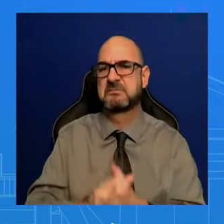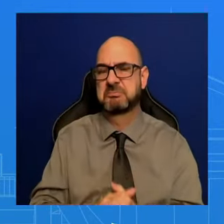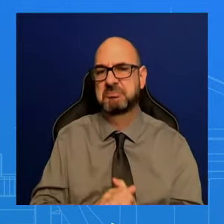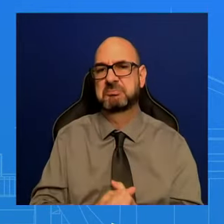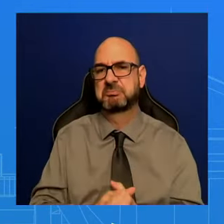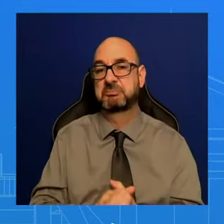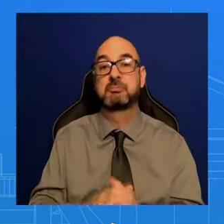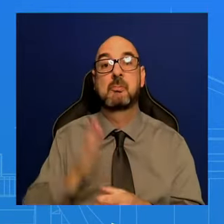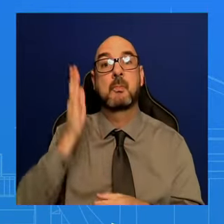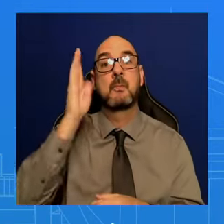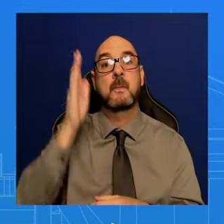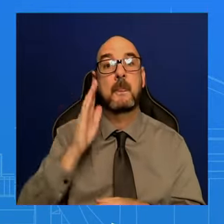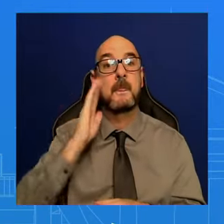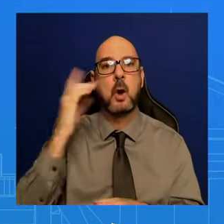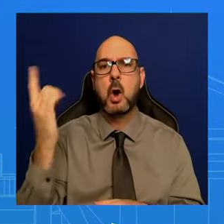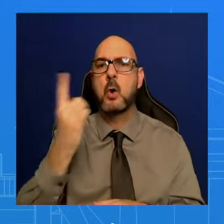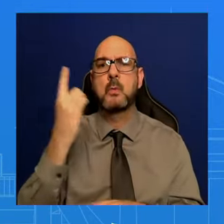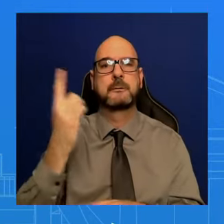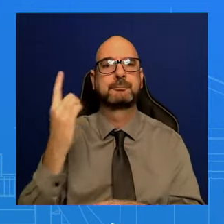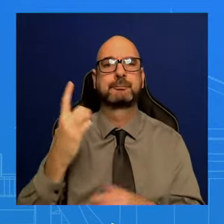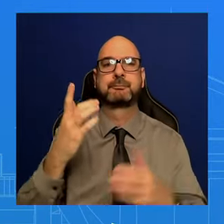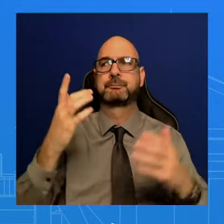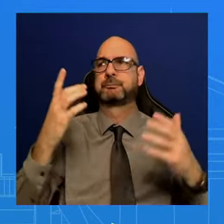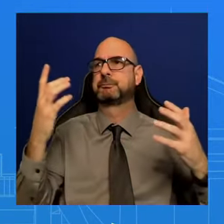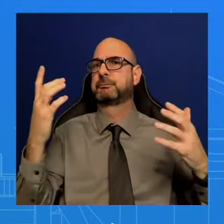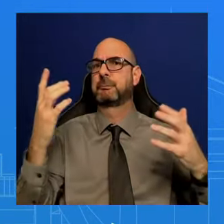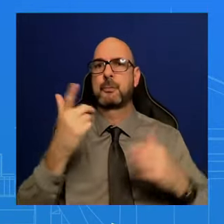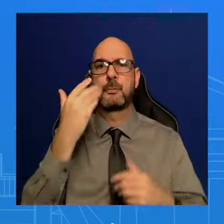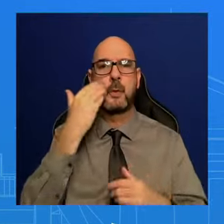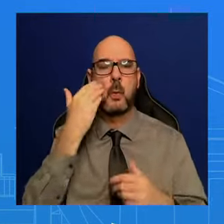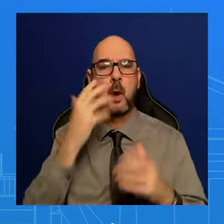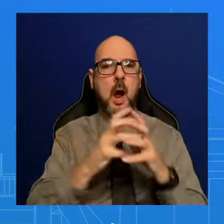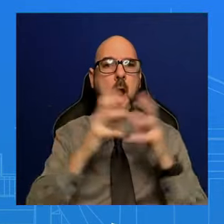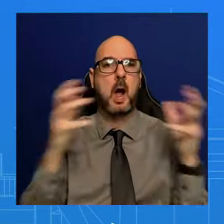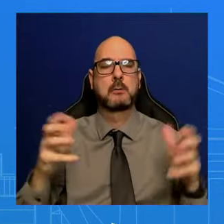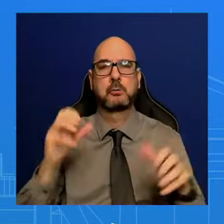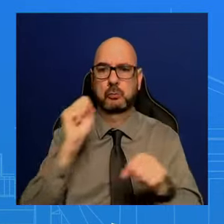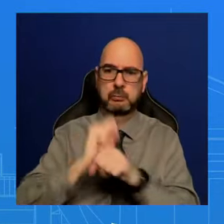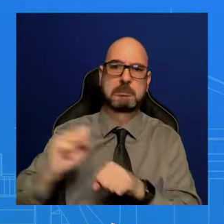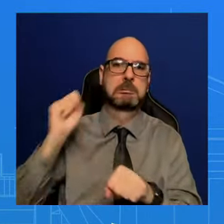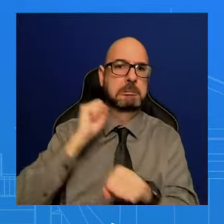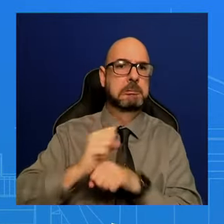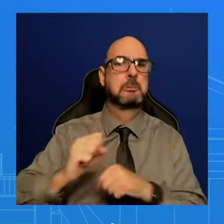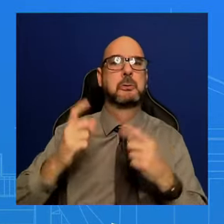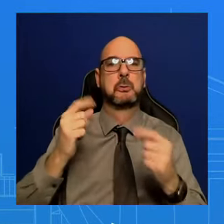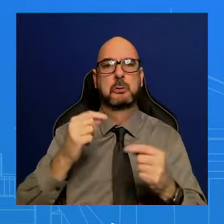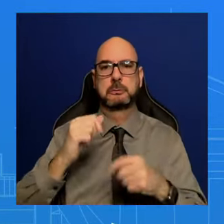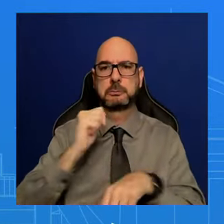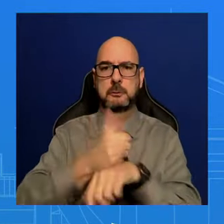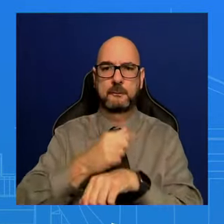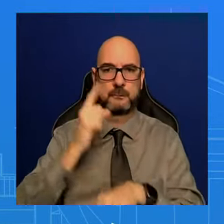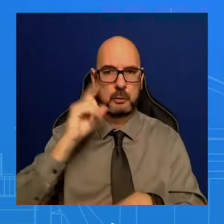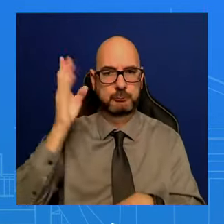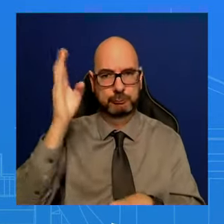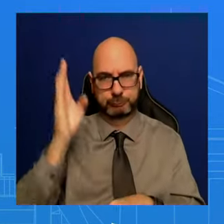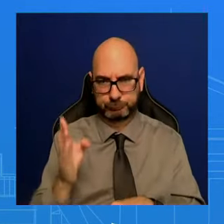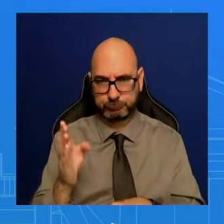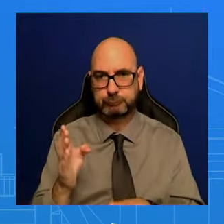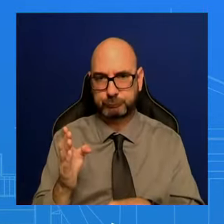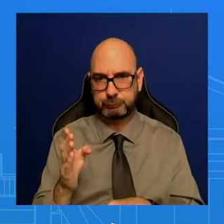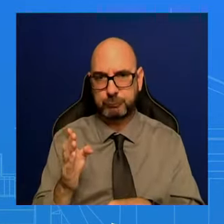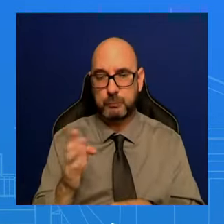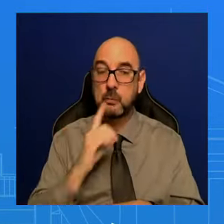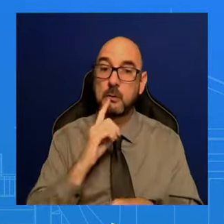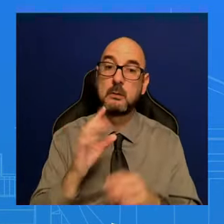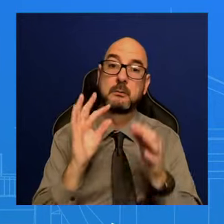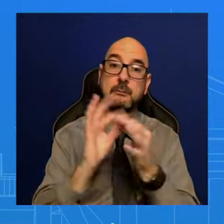take massive undertaking, right? They take a lot of work, and to actually meet the moment of where we are as a country, and also lay